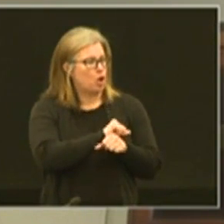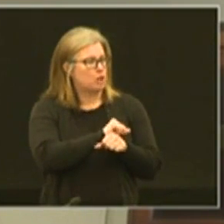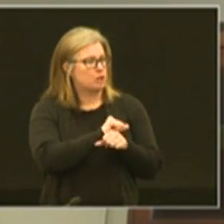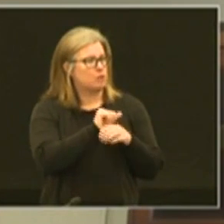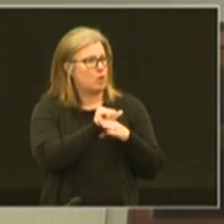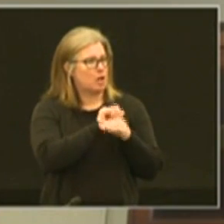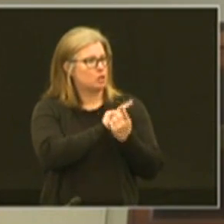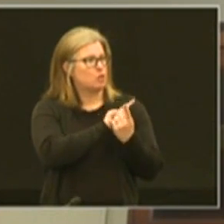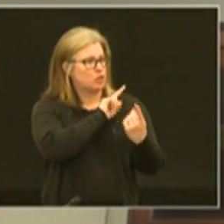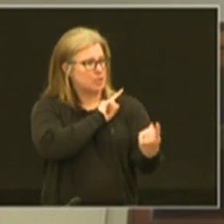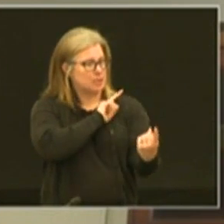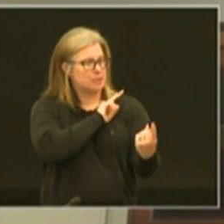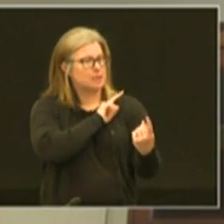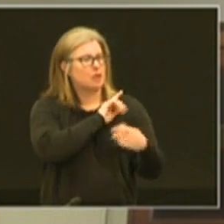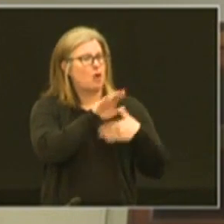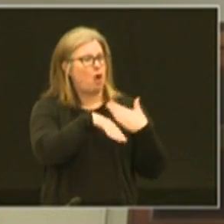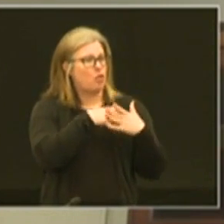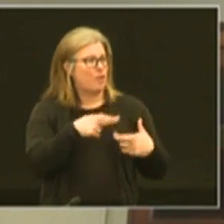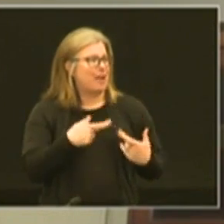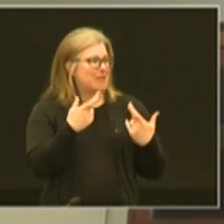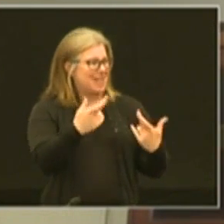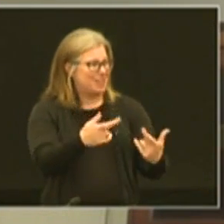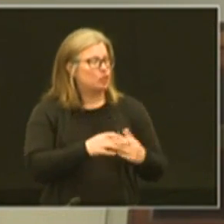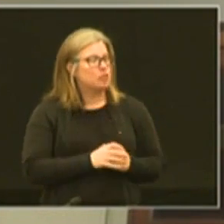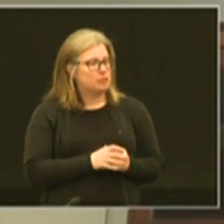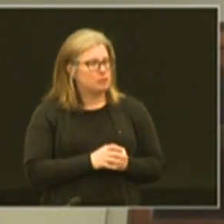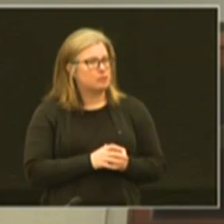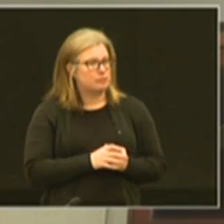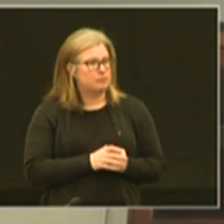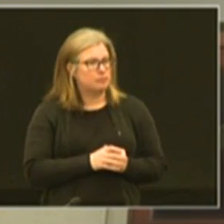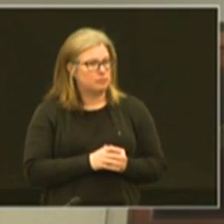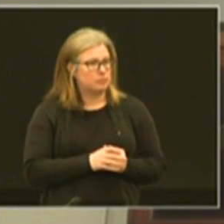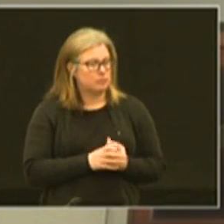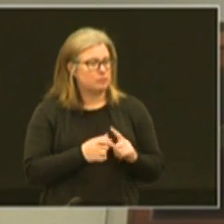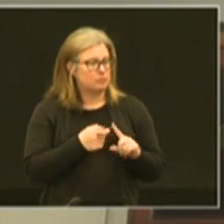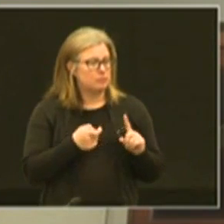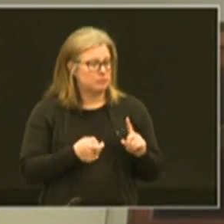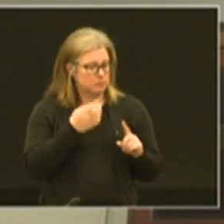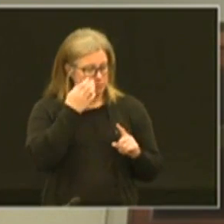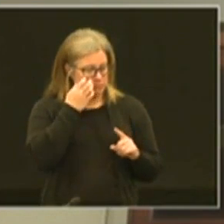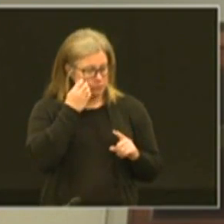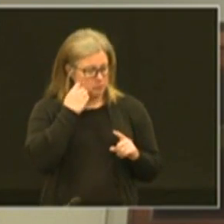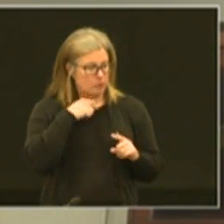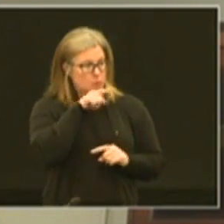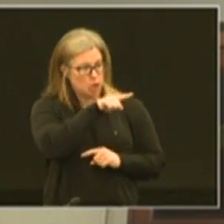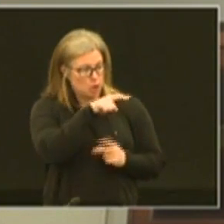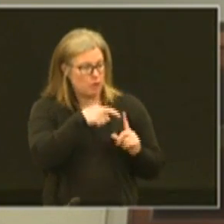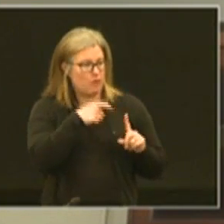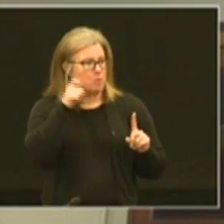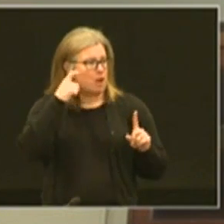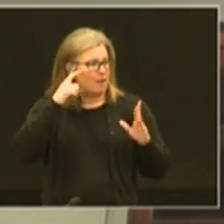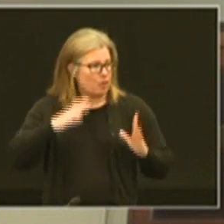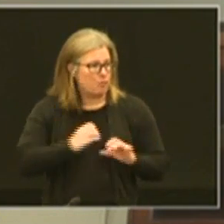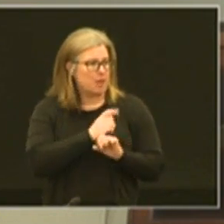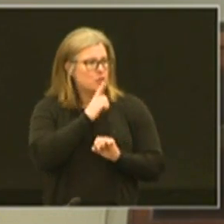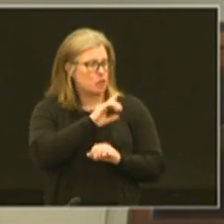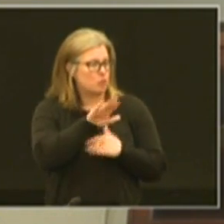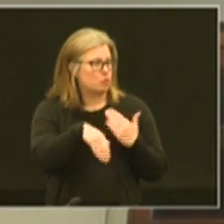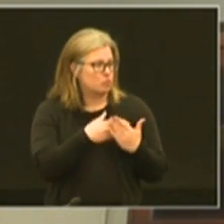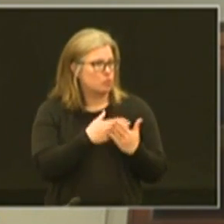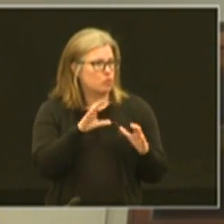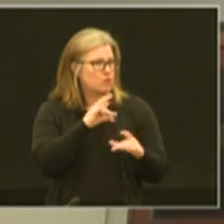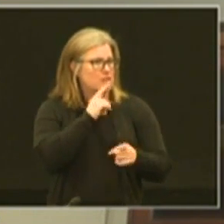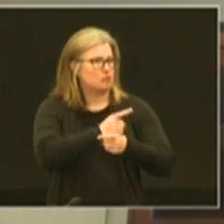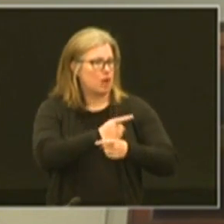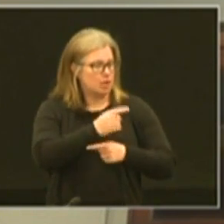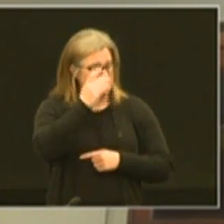practice social distancing and all the recommendations from you and from the governor to make sure we're doing things